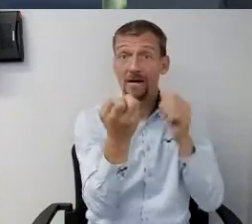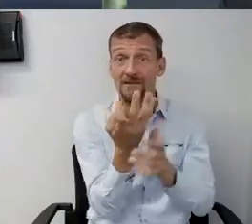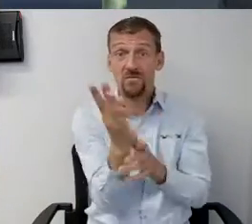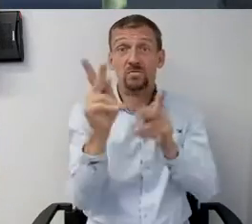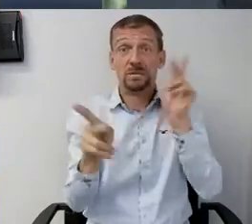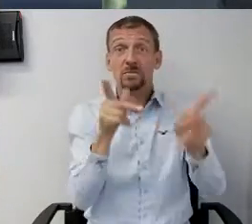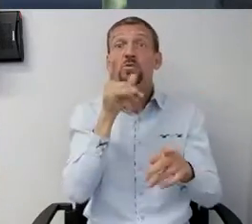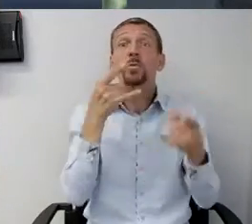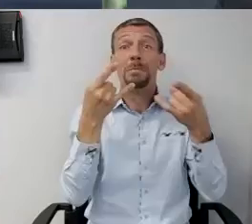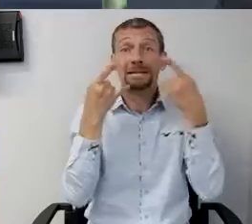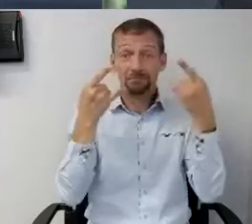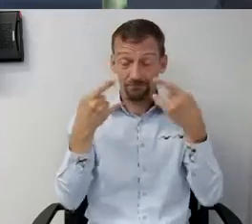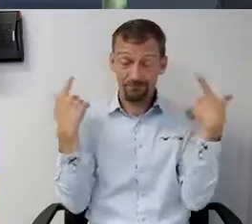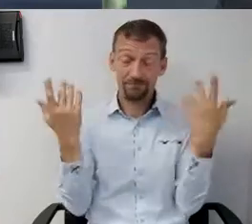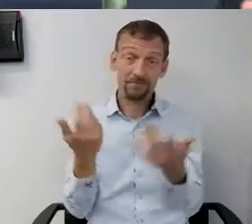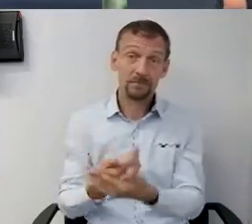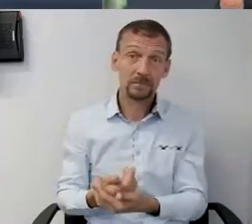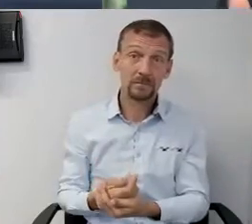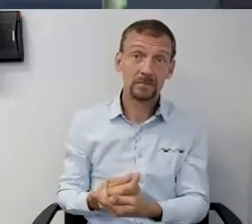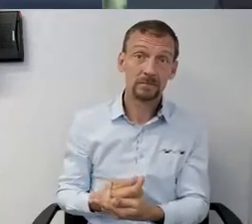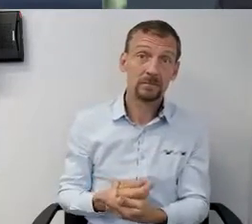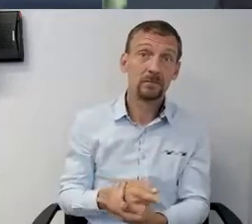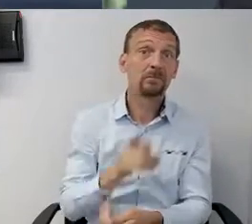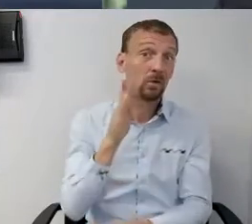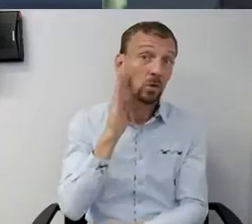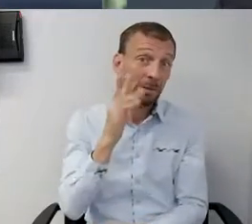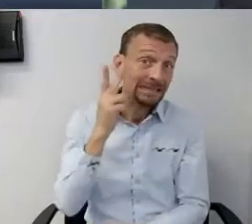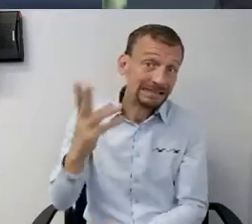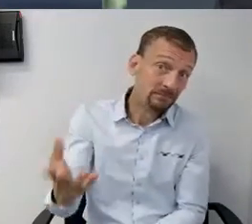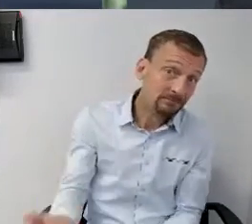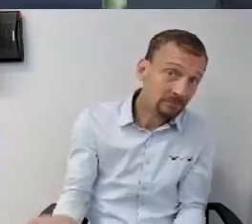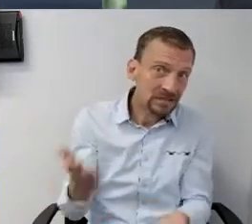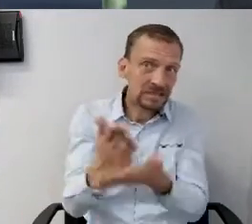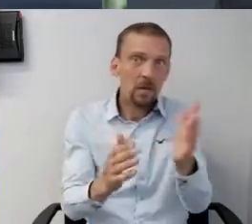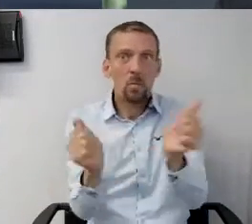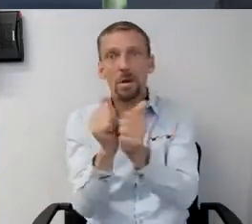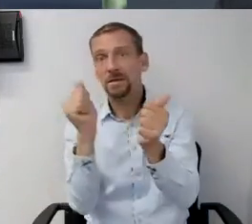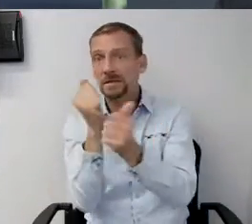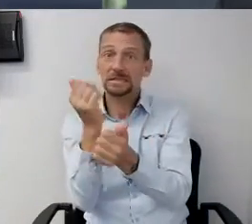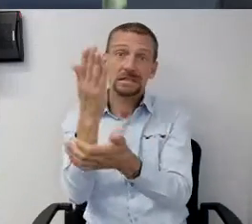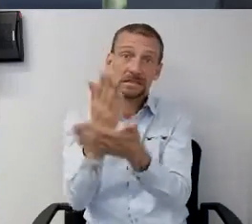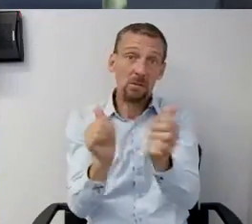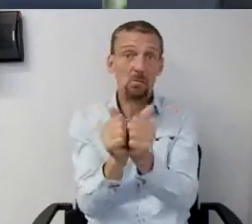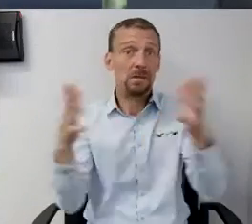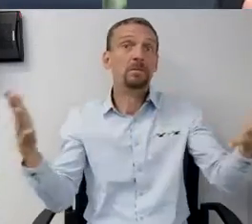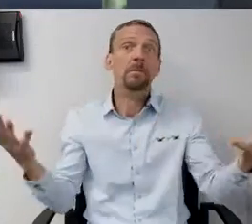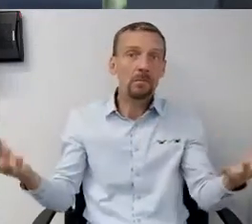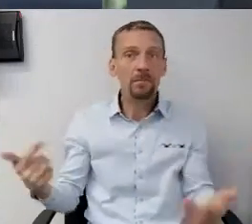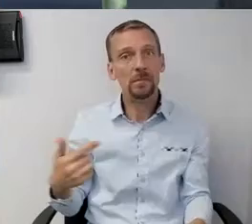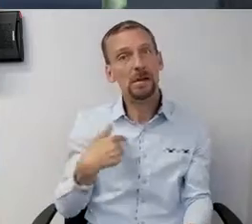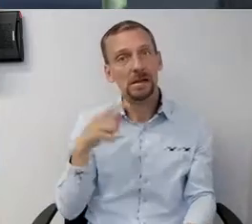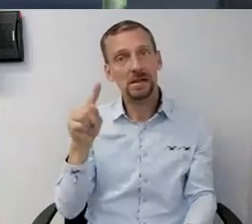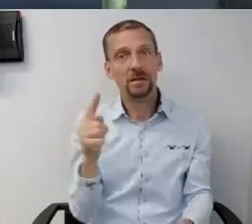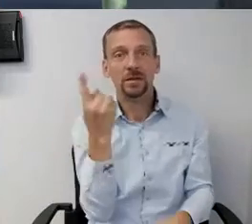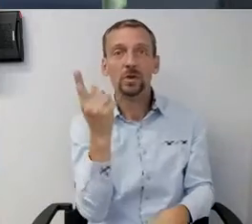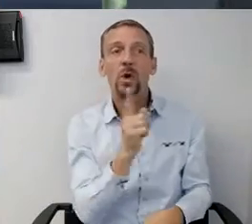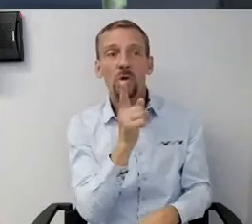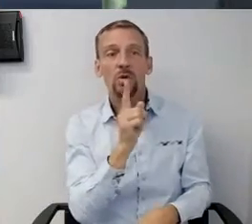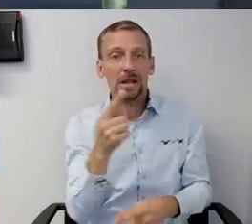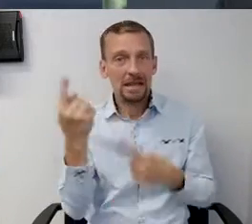mask. And so you're just going to see it. And so I just think that,